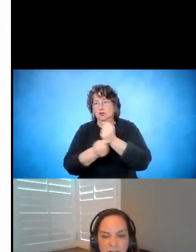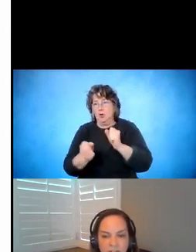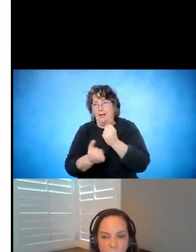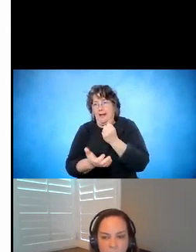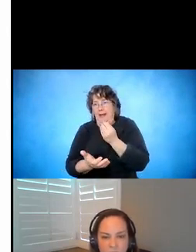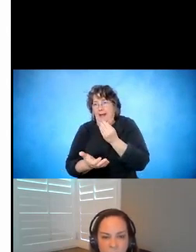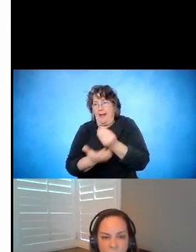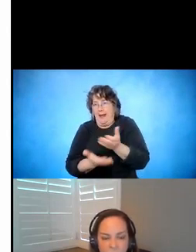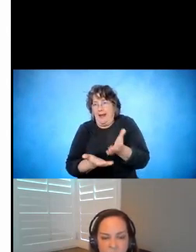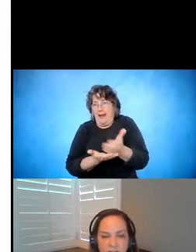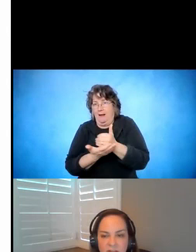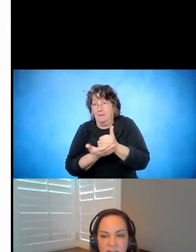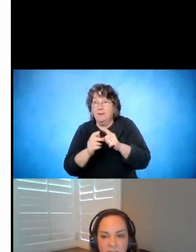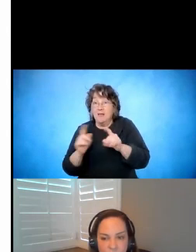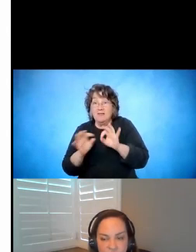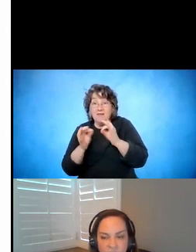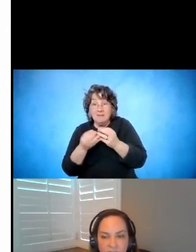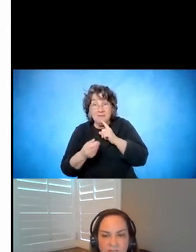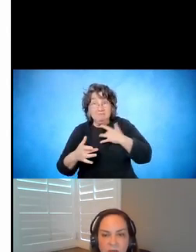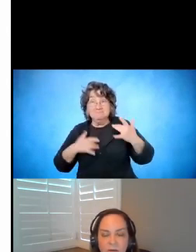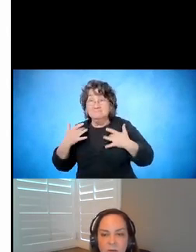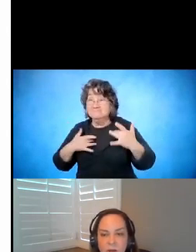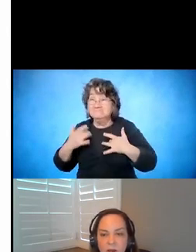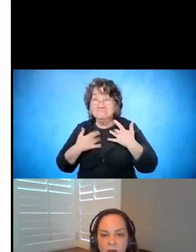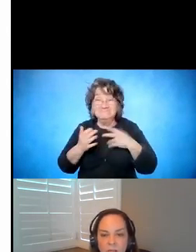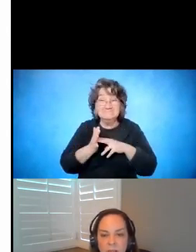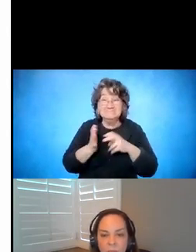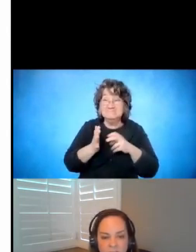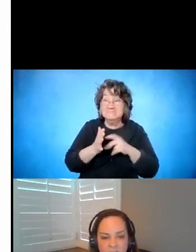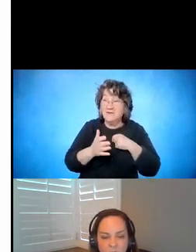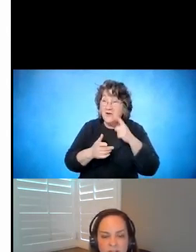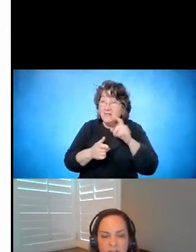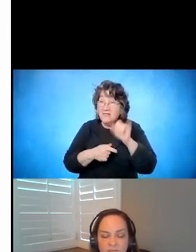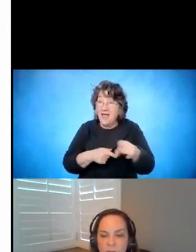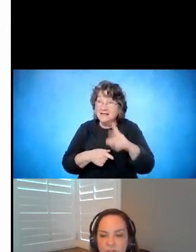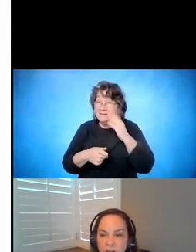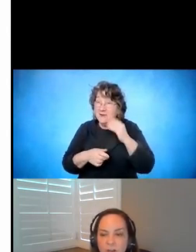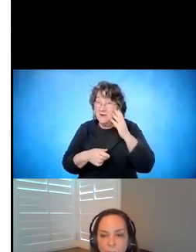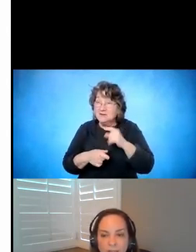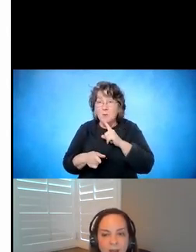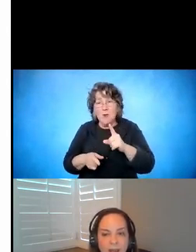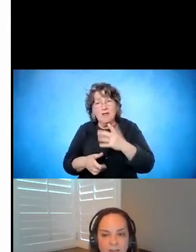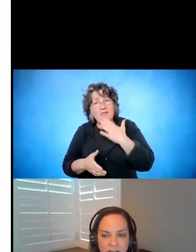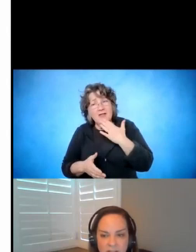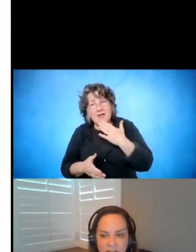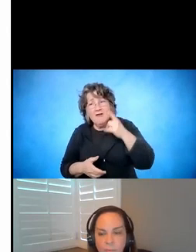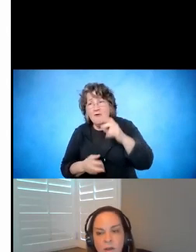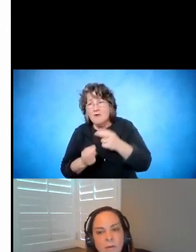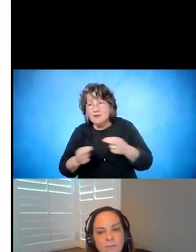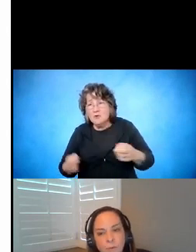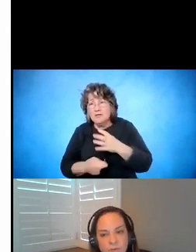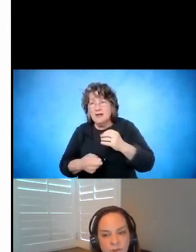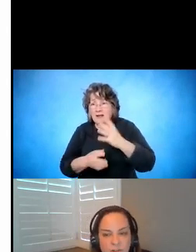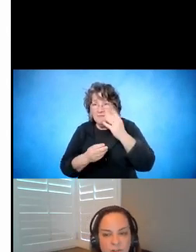excited to go on the journey with us. They appreciated having the resources and information and knowing how to access them.